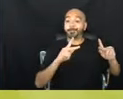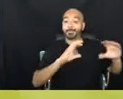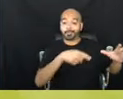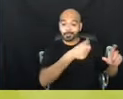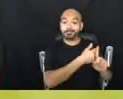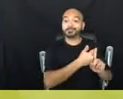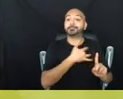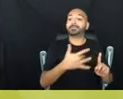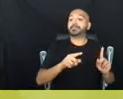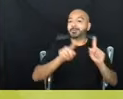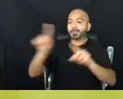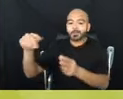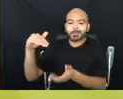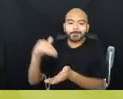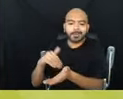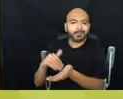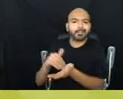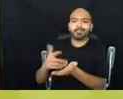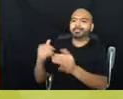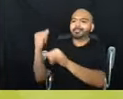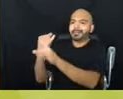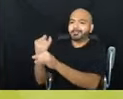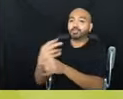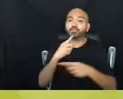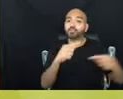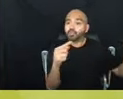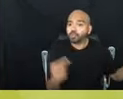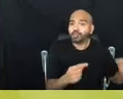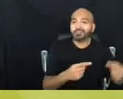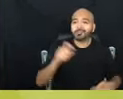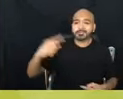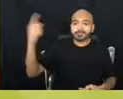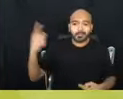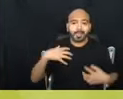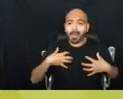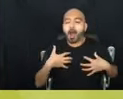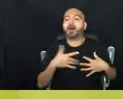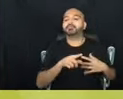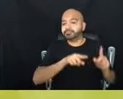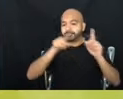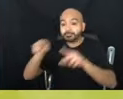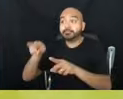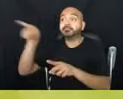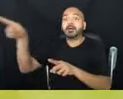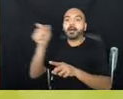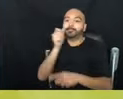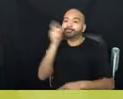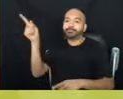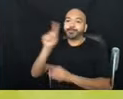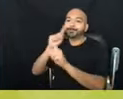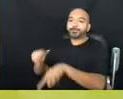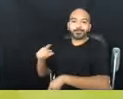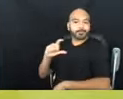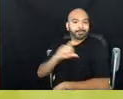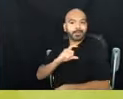to the medical establishment because they would be hurt or they would need something. And those places would call the